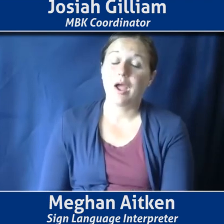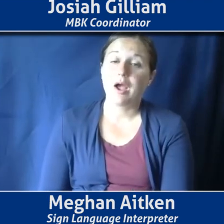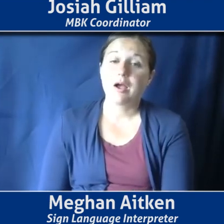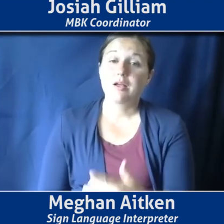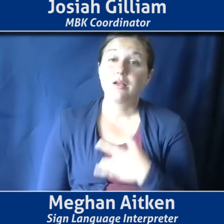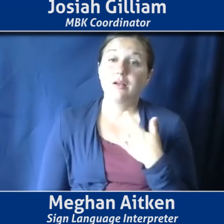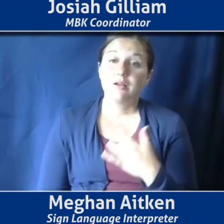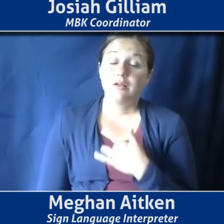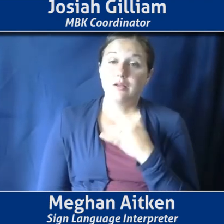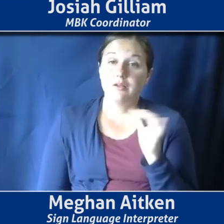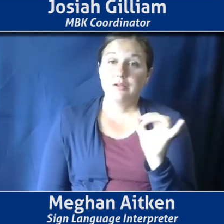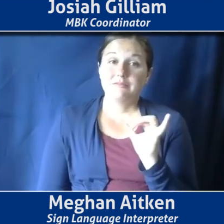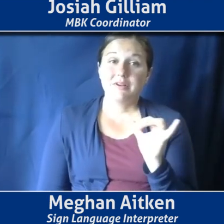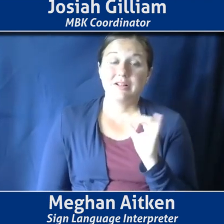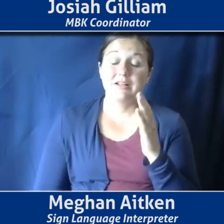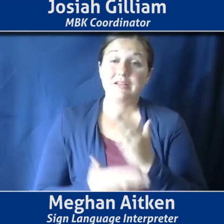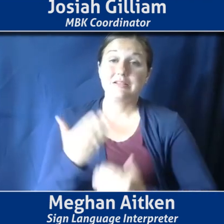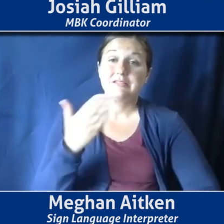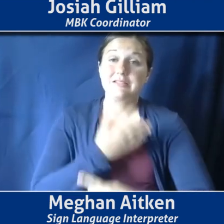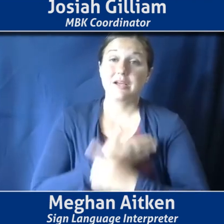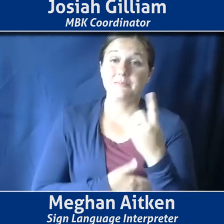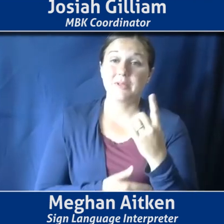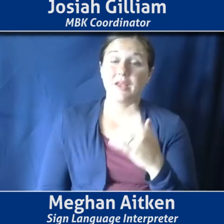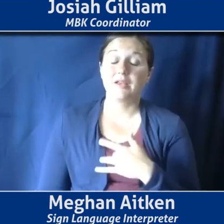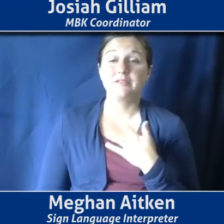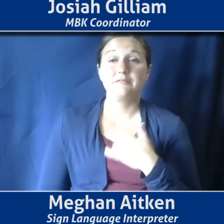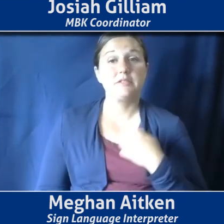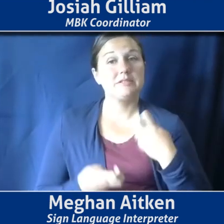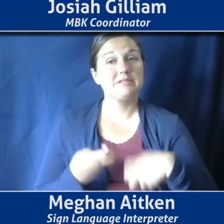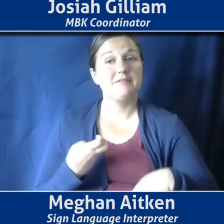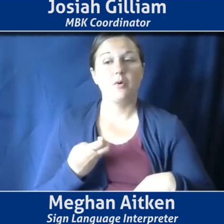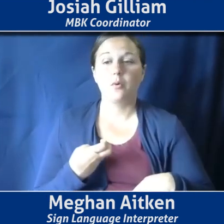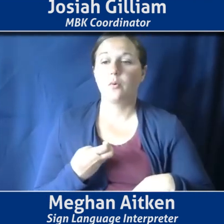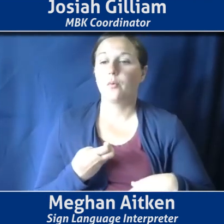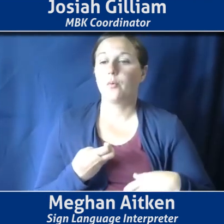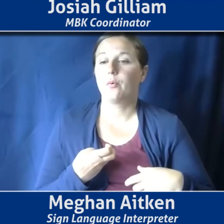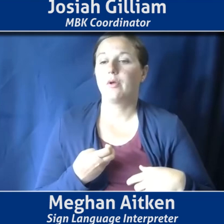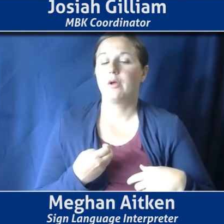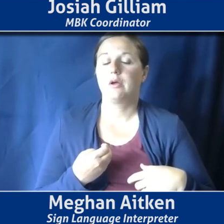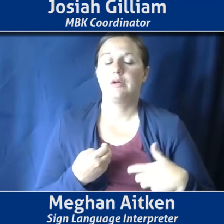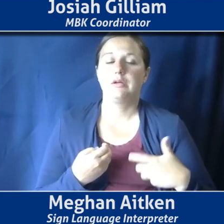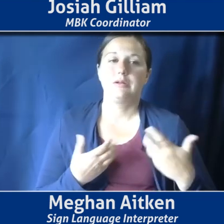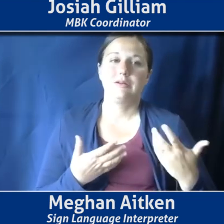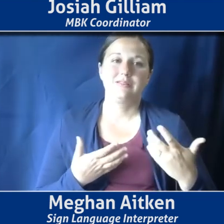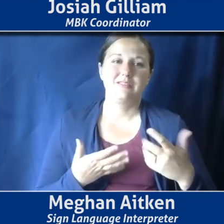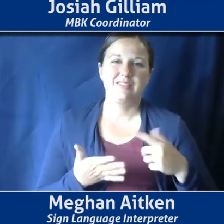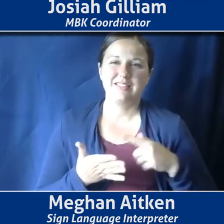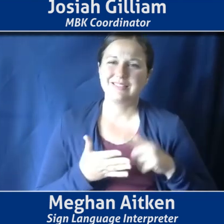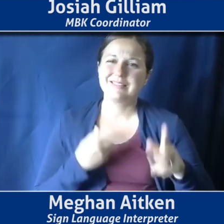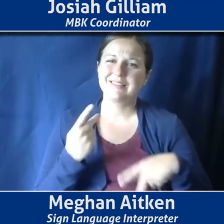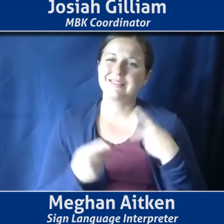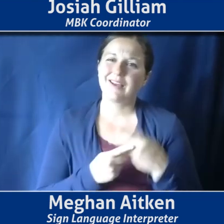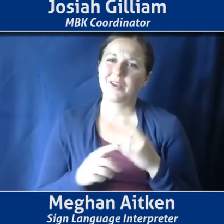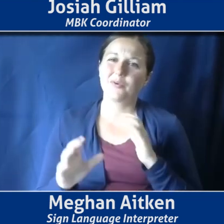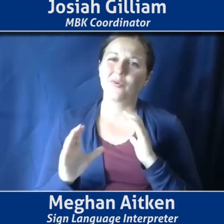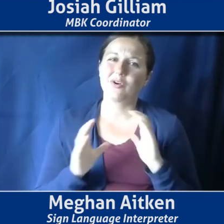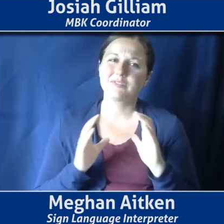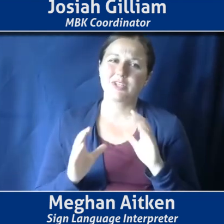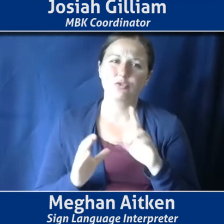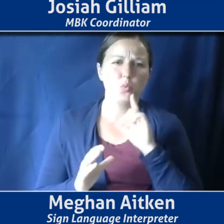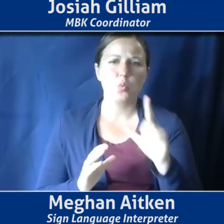days when it feels, um, very difficult that, um, this kind of conversation is really